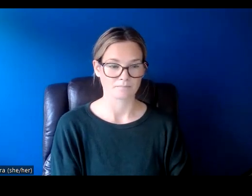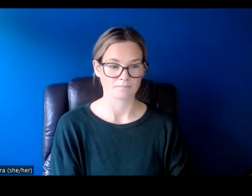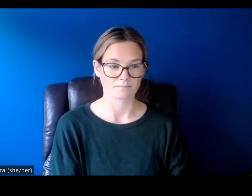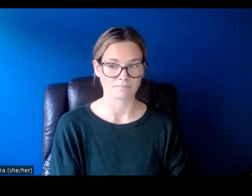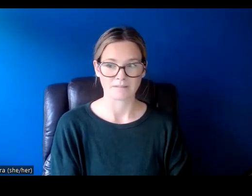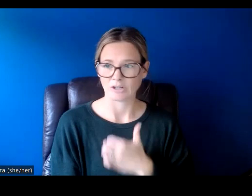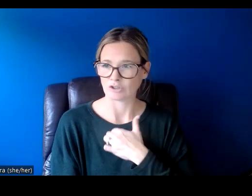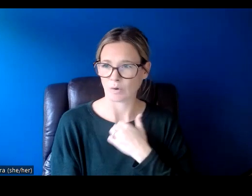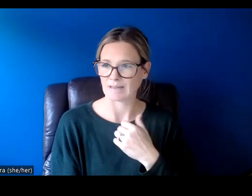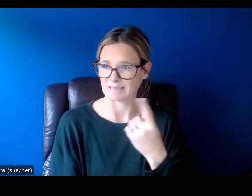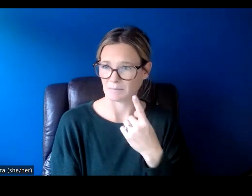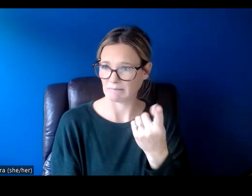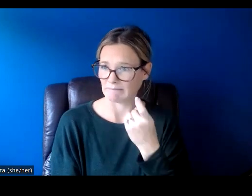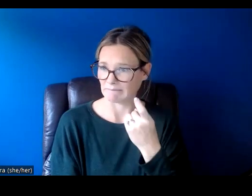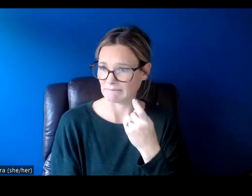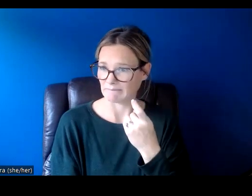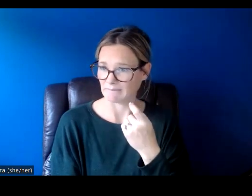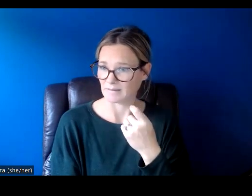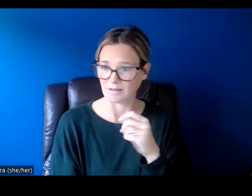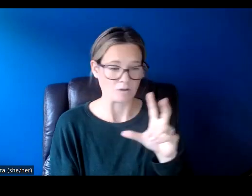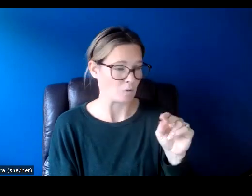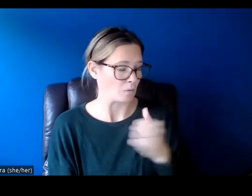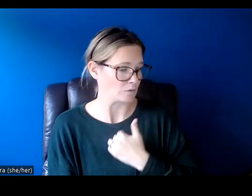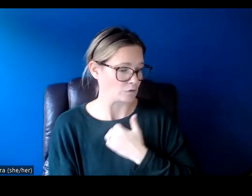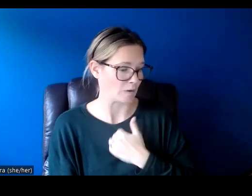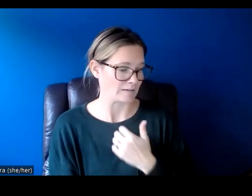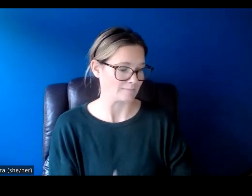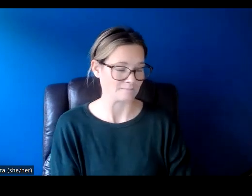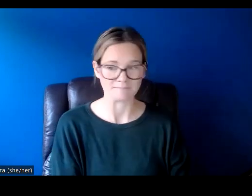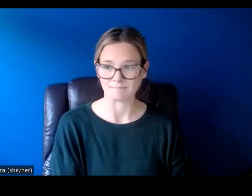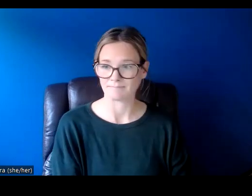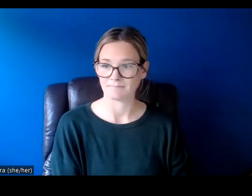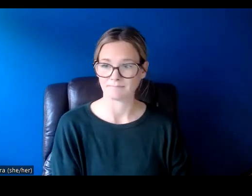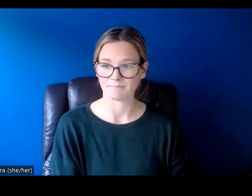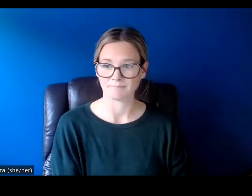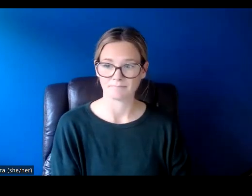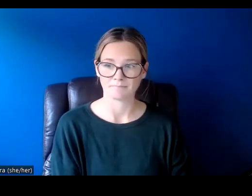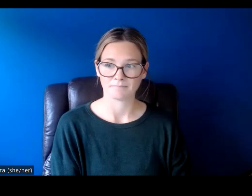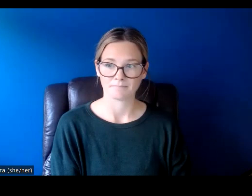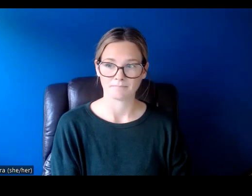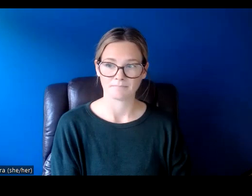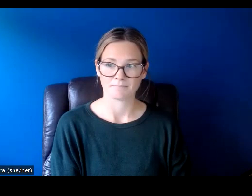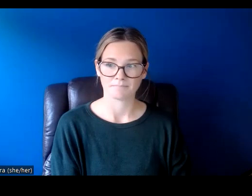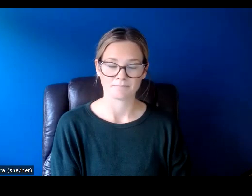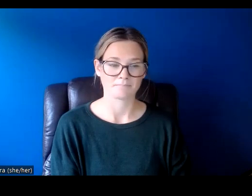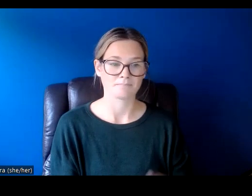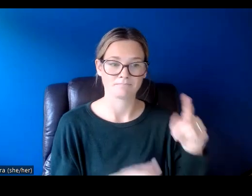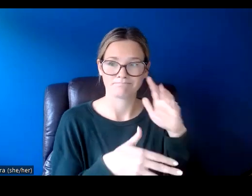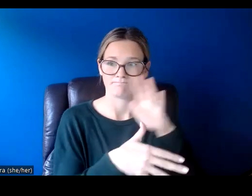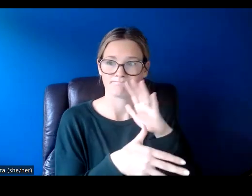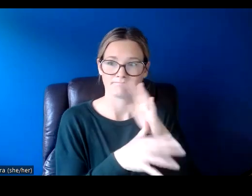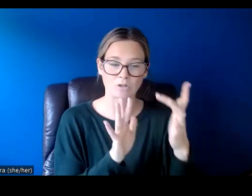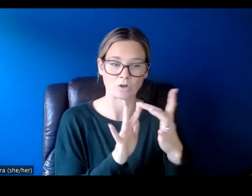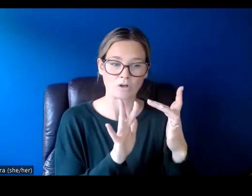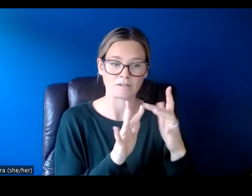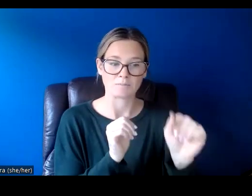Sorry, does someone have a question? No, no, sorry. Okay, thank you. The primary contact you'll